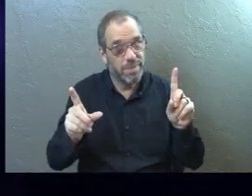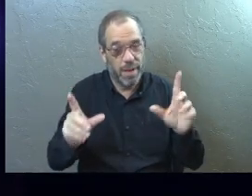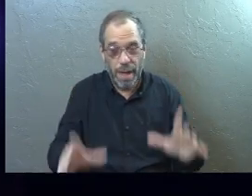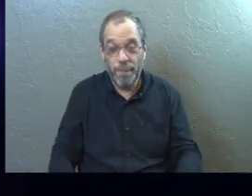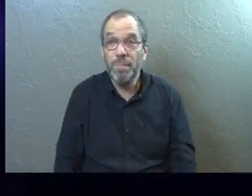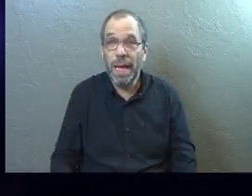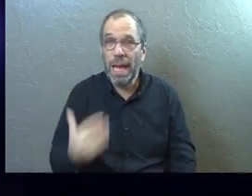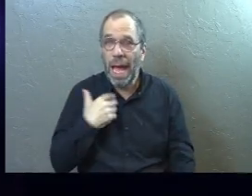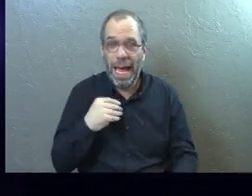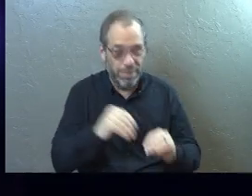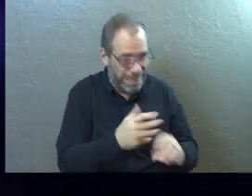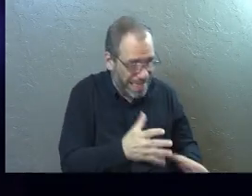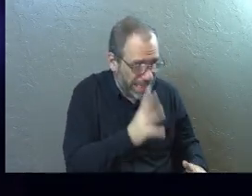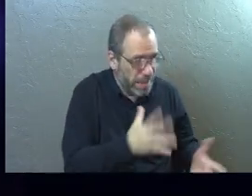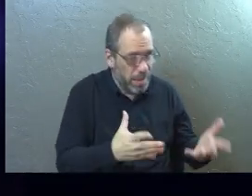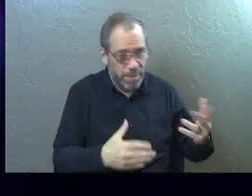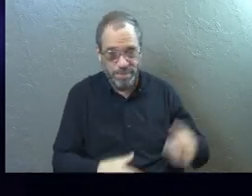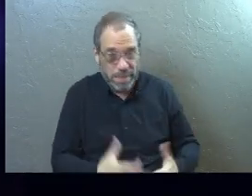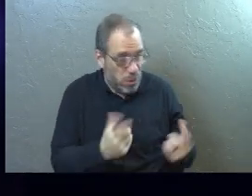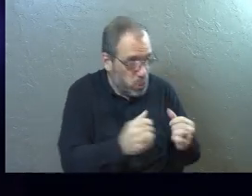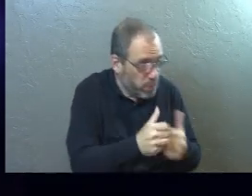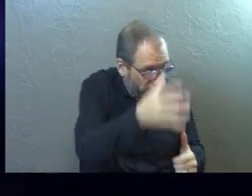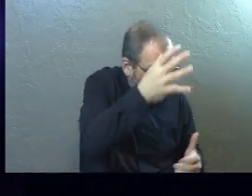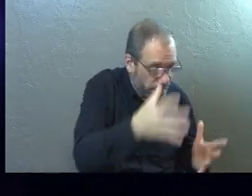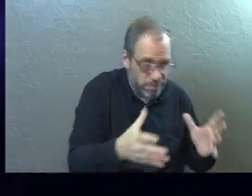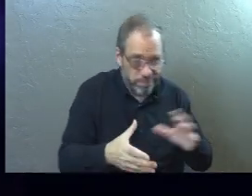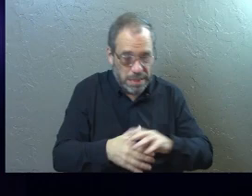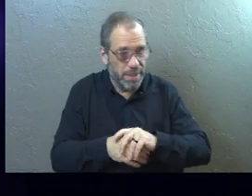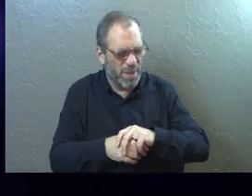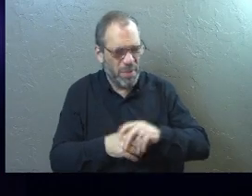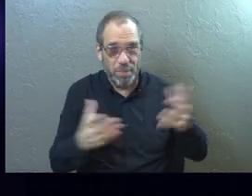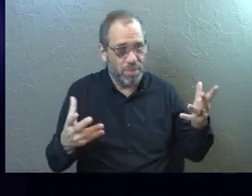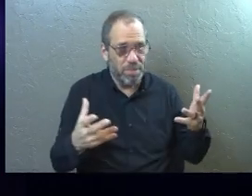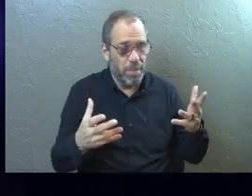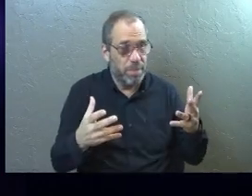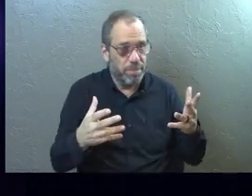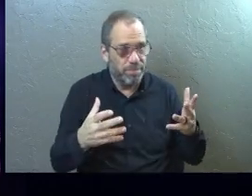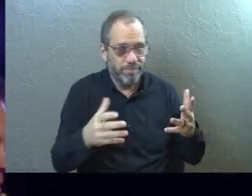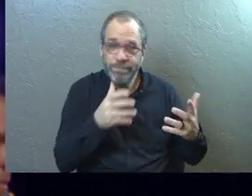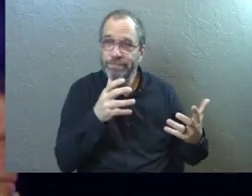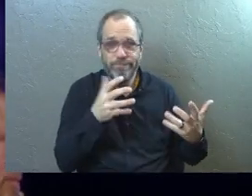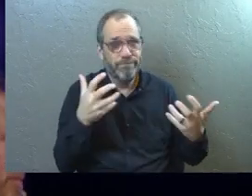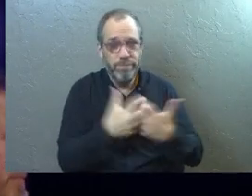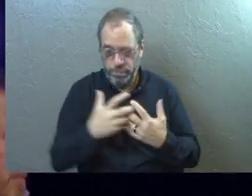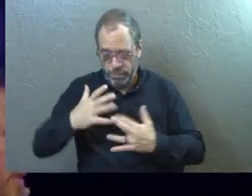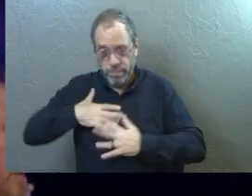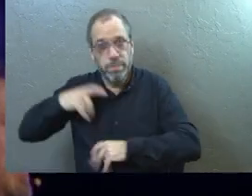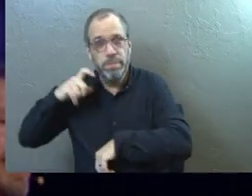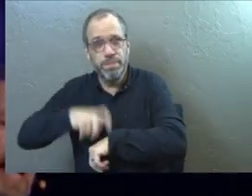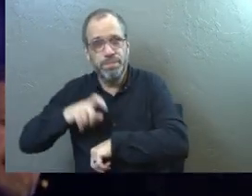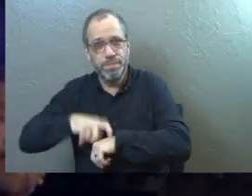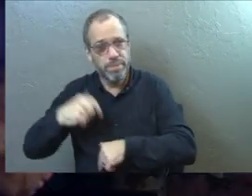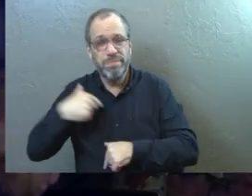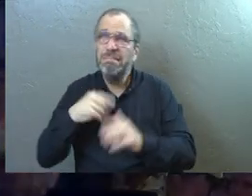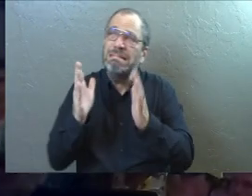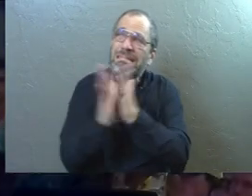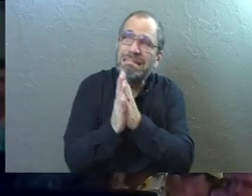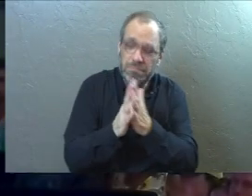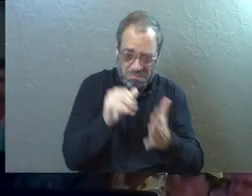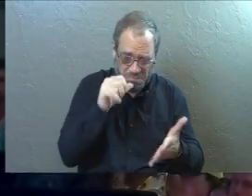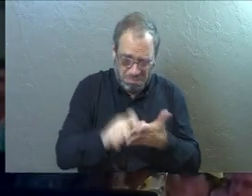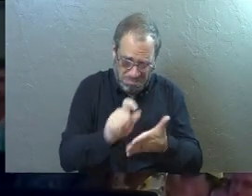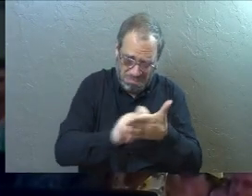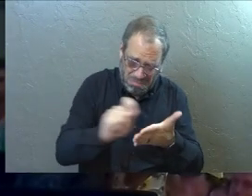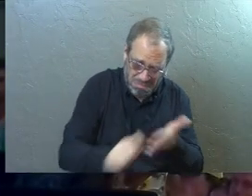And I had more to say to him, and I had more to do with him, and it did not fit my timetable. And I had asked and written